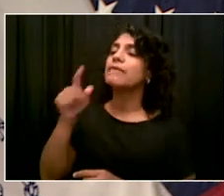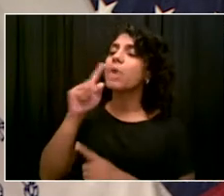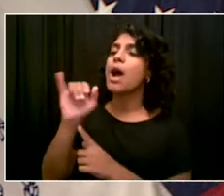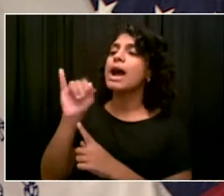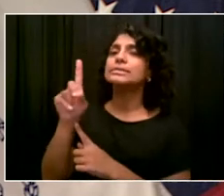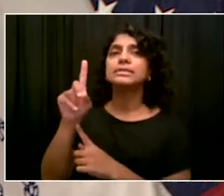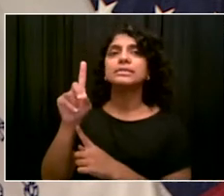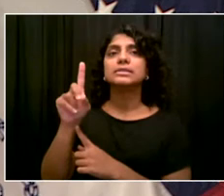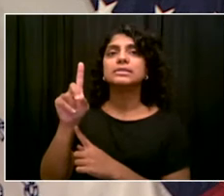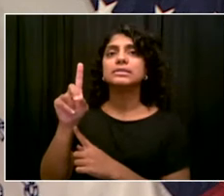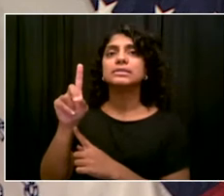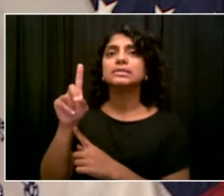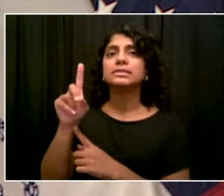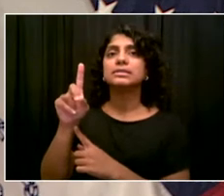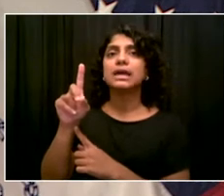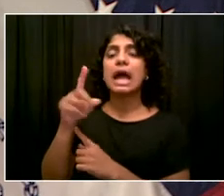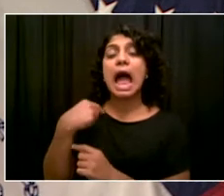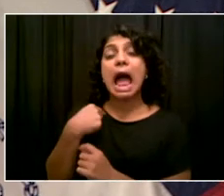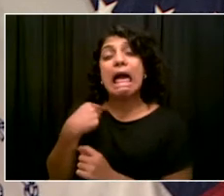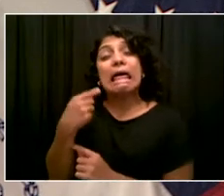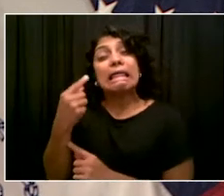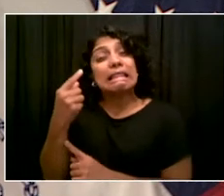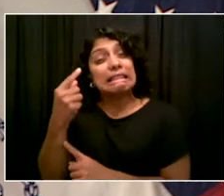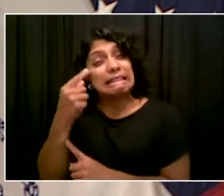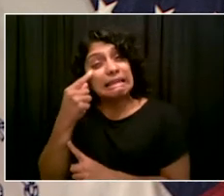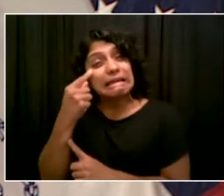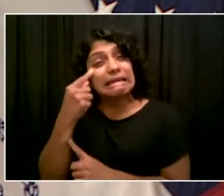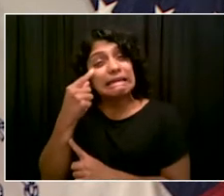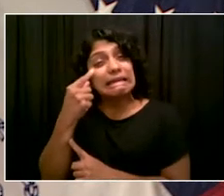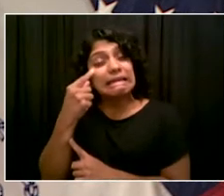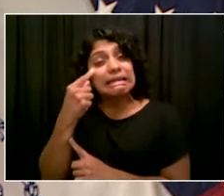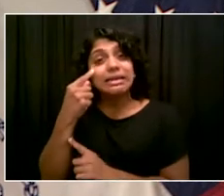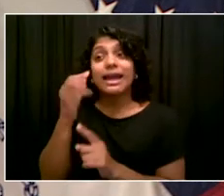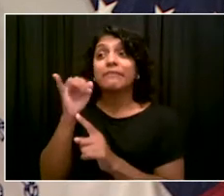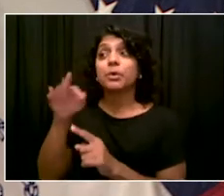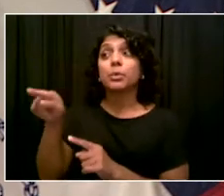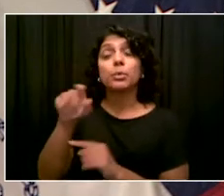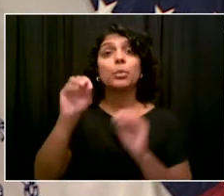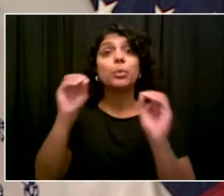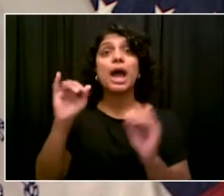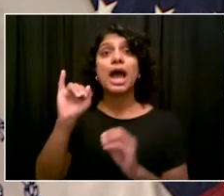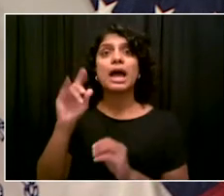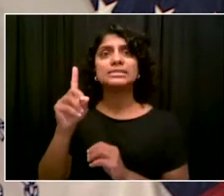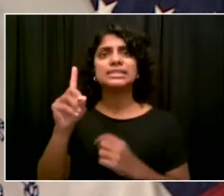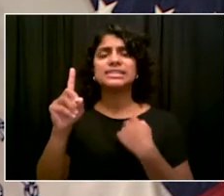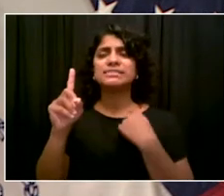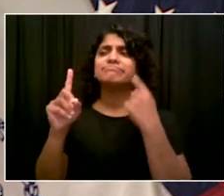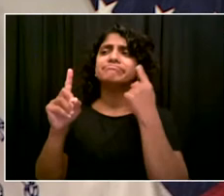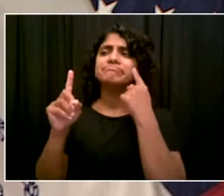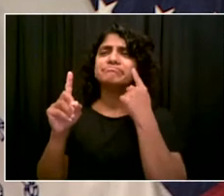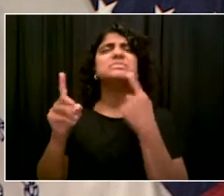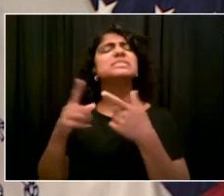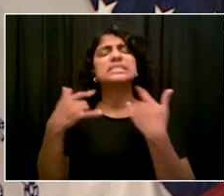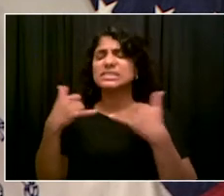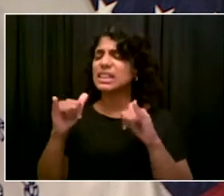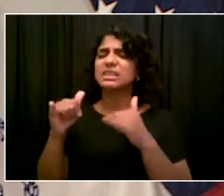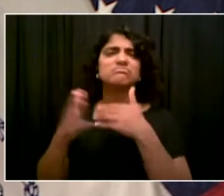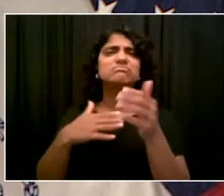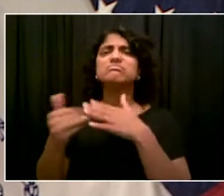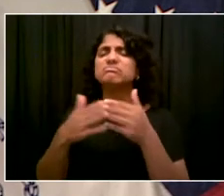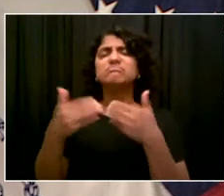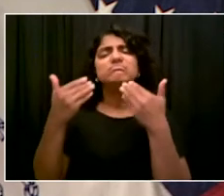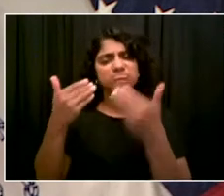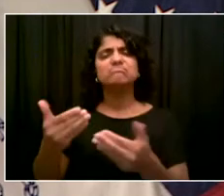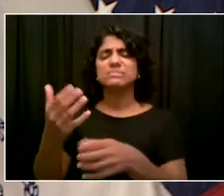reason someone did not have an ID, of course we still want to make sure that they get what they need. So, Dr.